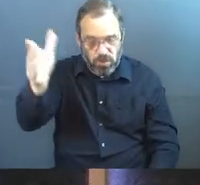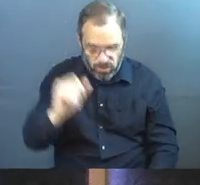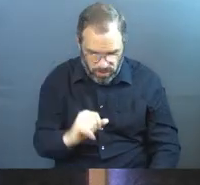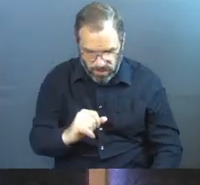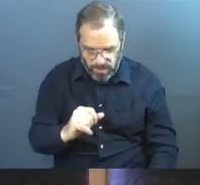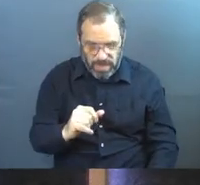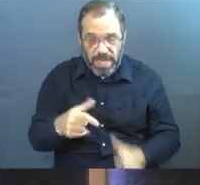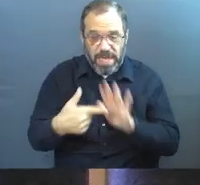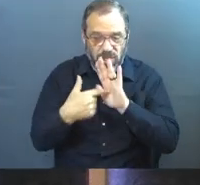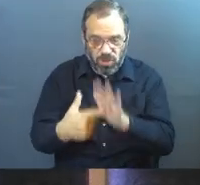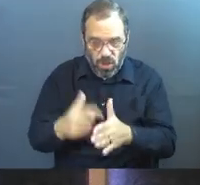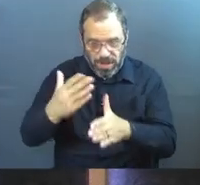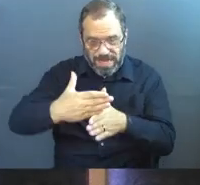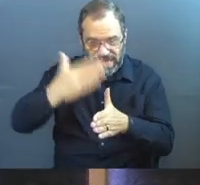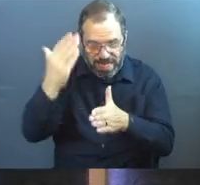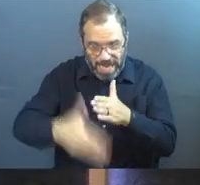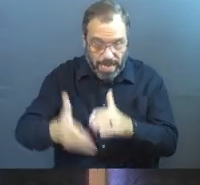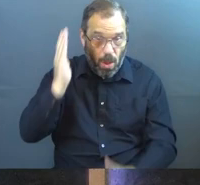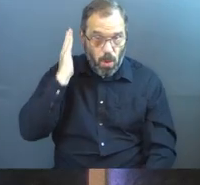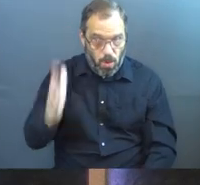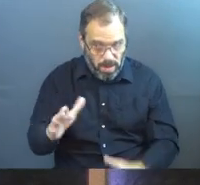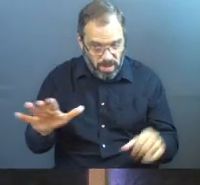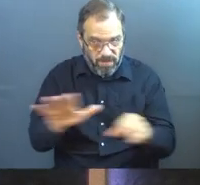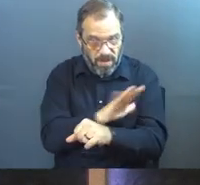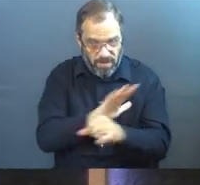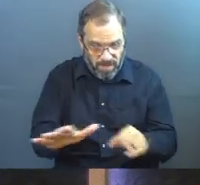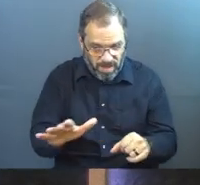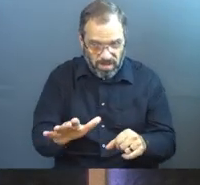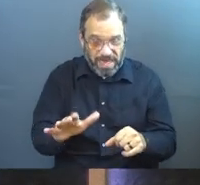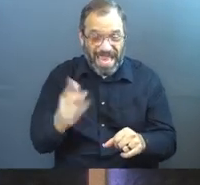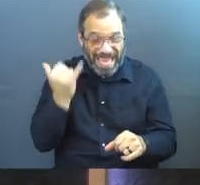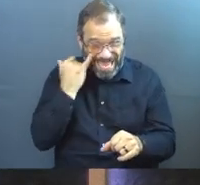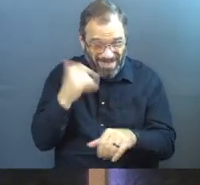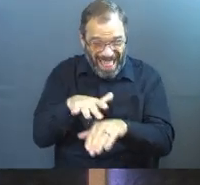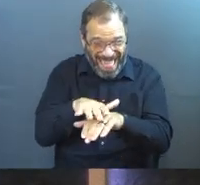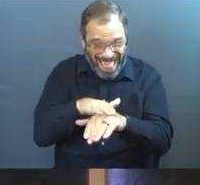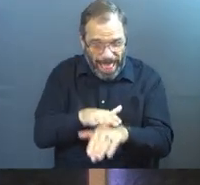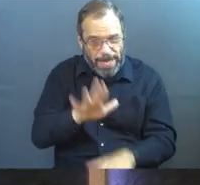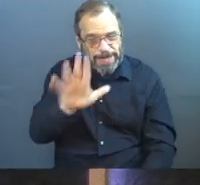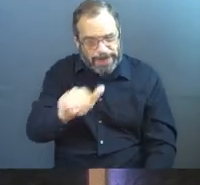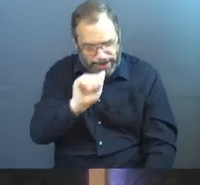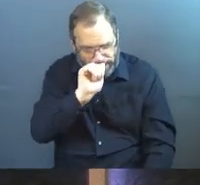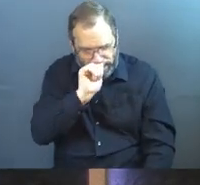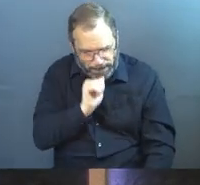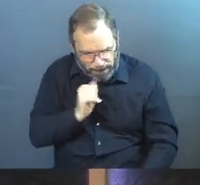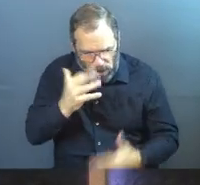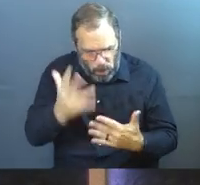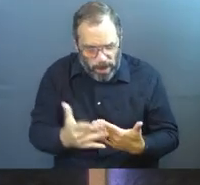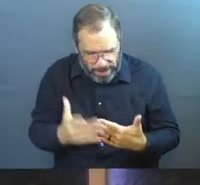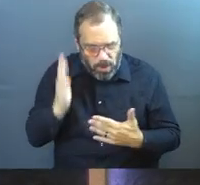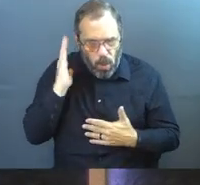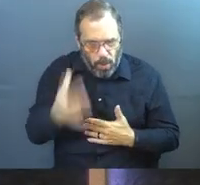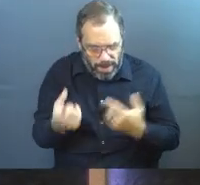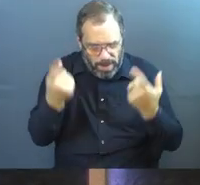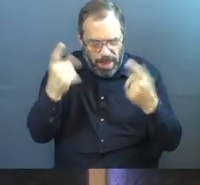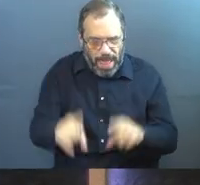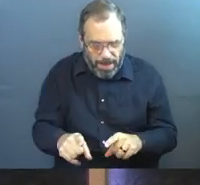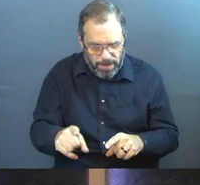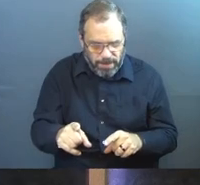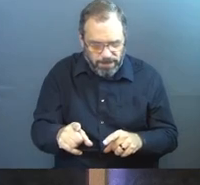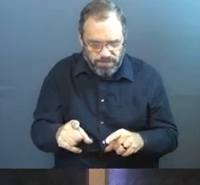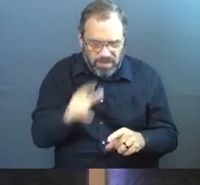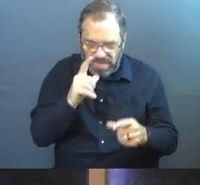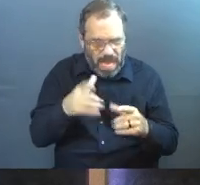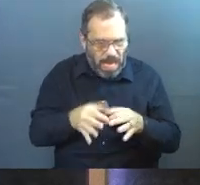It describes the end and it will be fulfilled. If it seems slow in coming, wait patiently for it will surely take place. It will